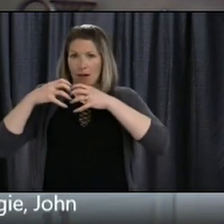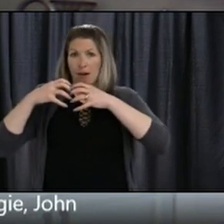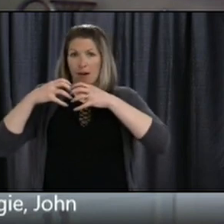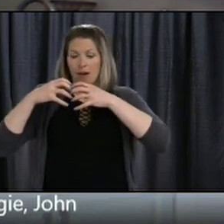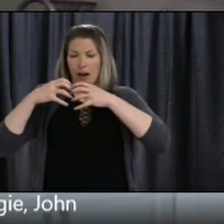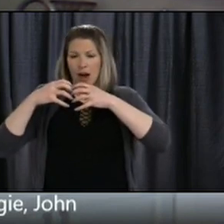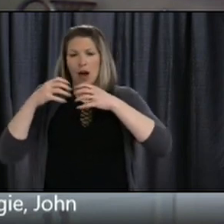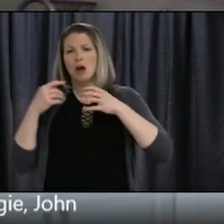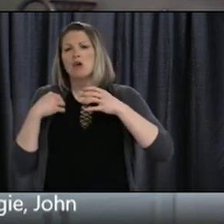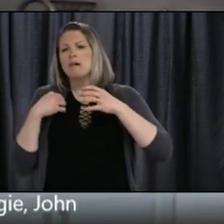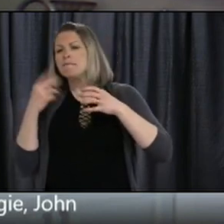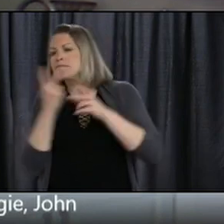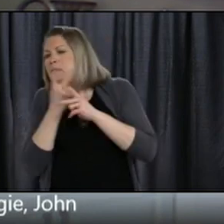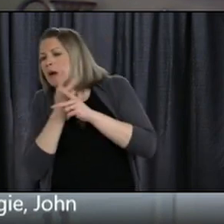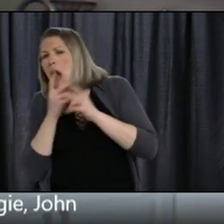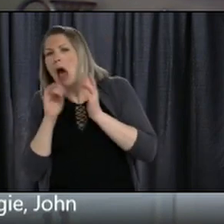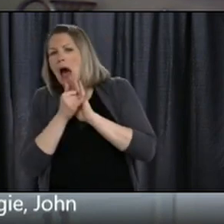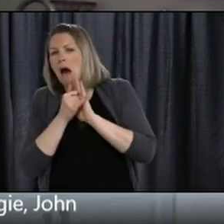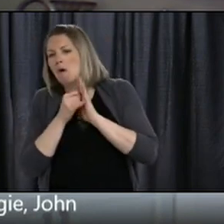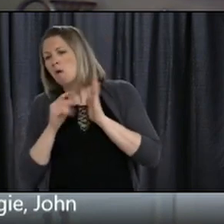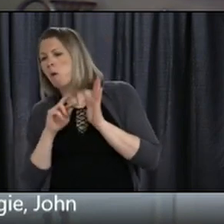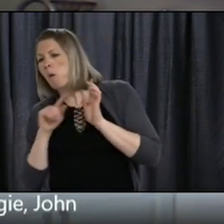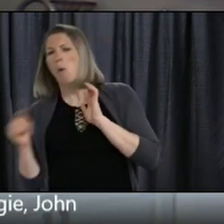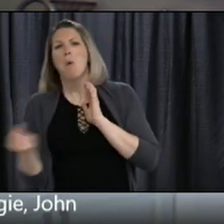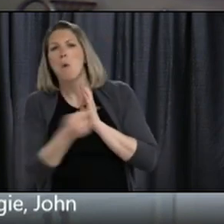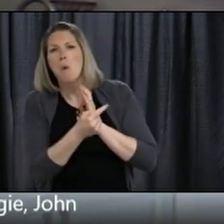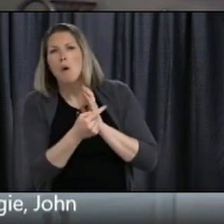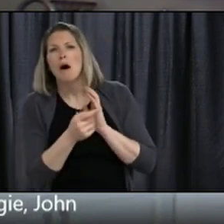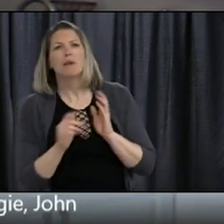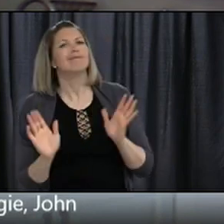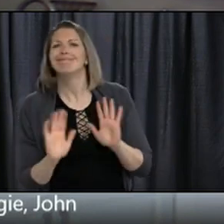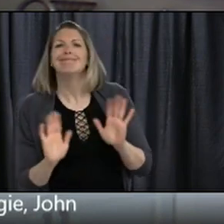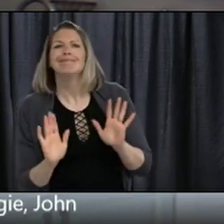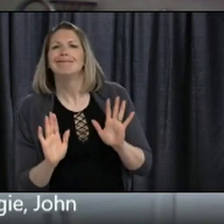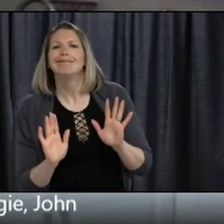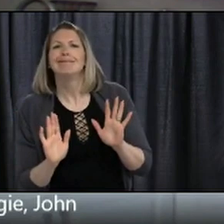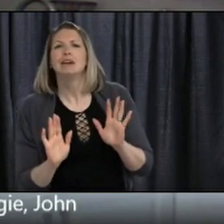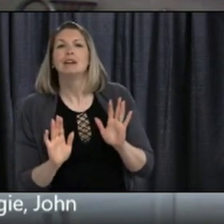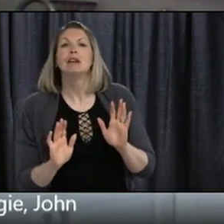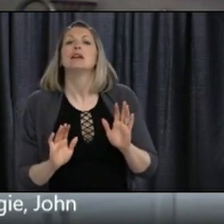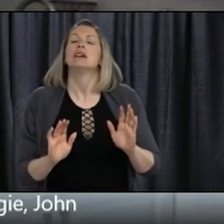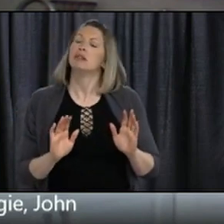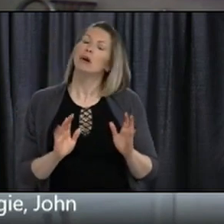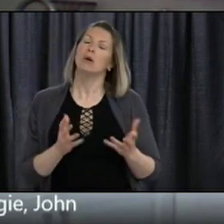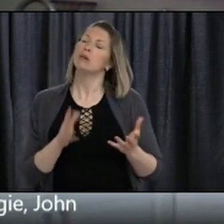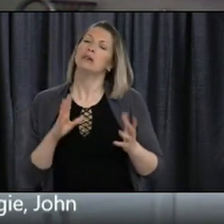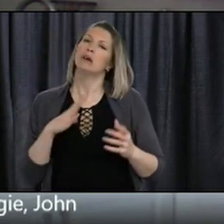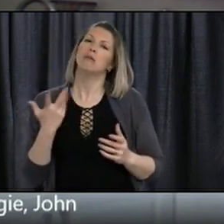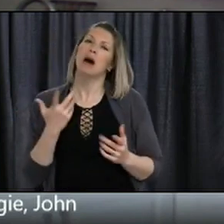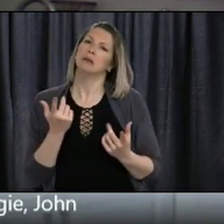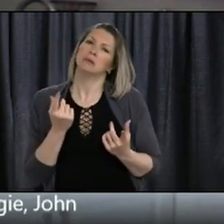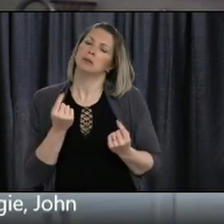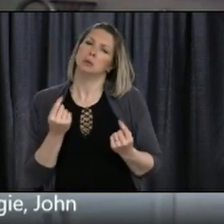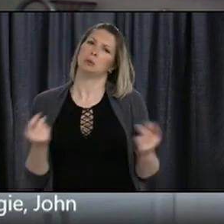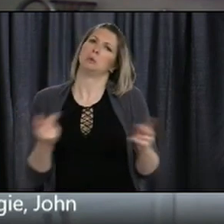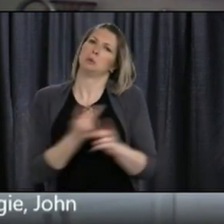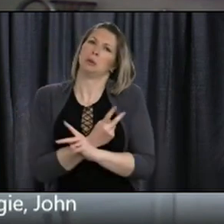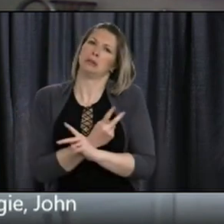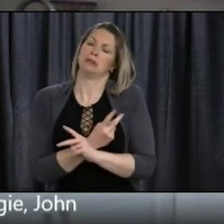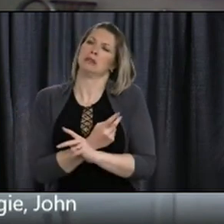for a year or two, is something that will cost us all over the course of the long term.